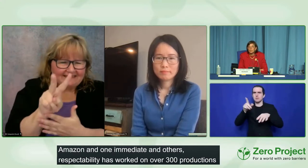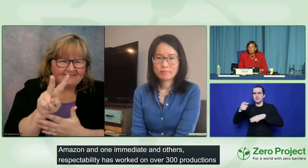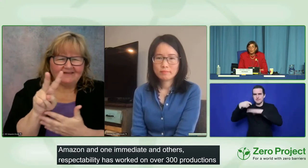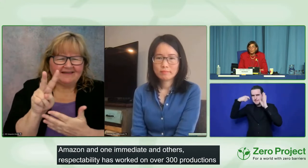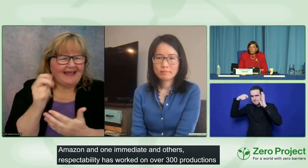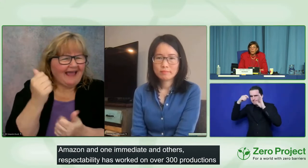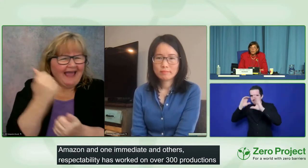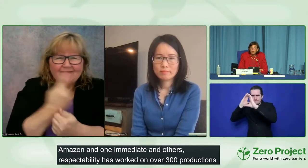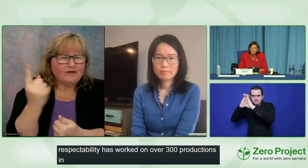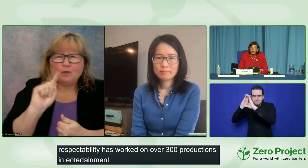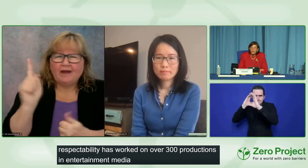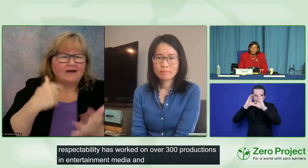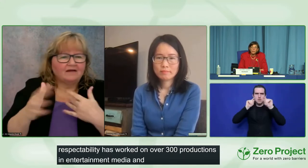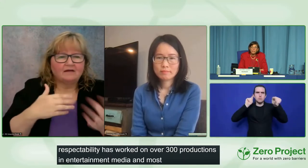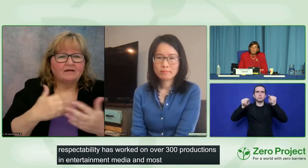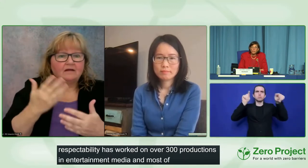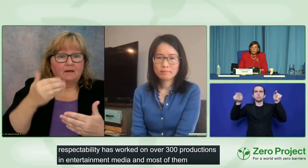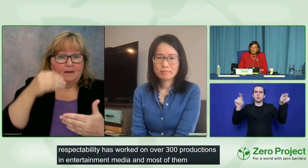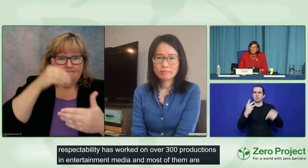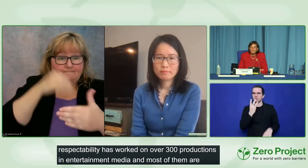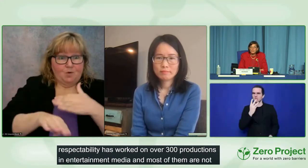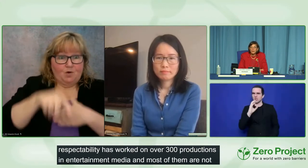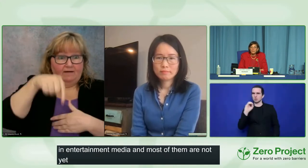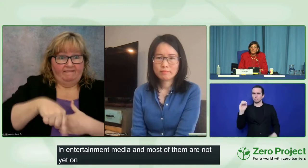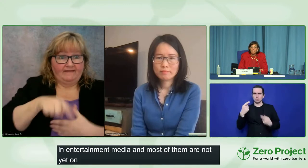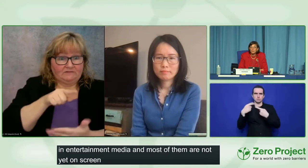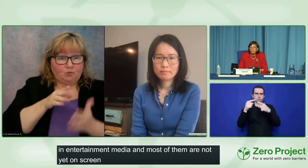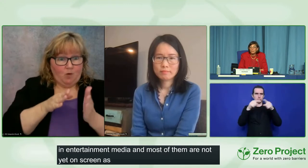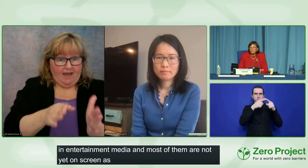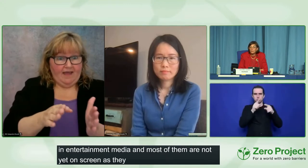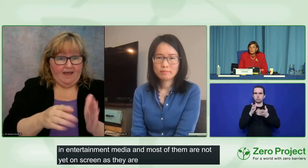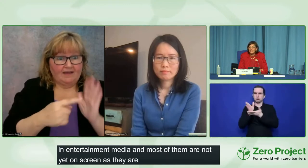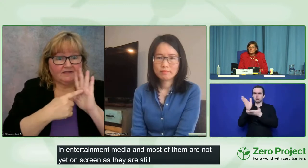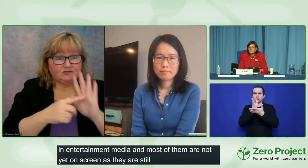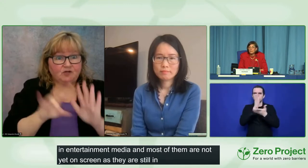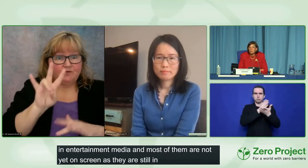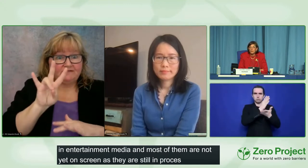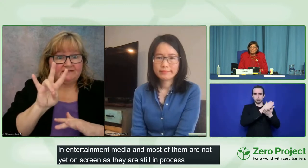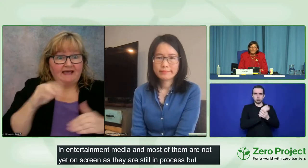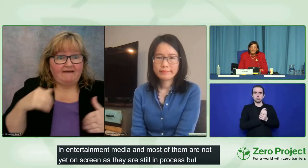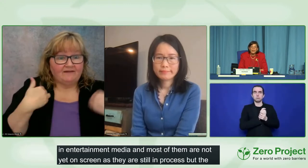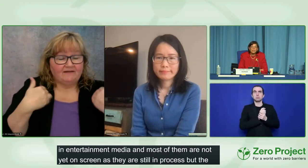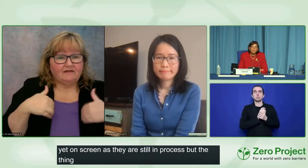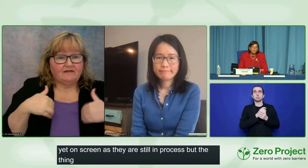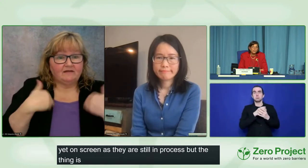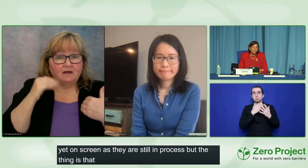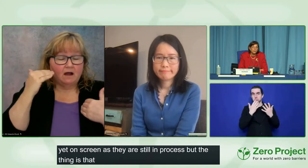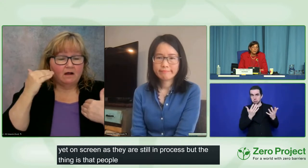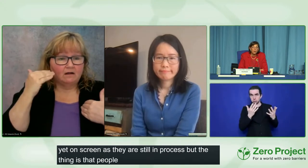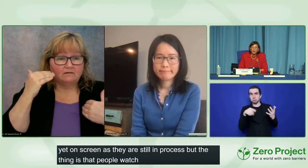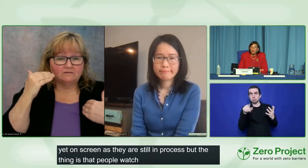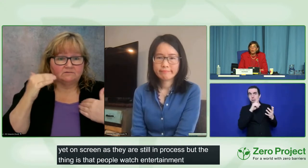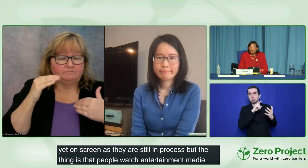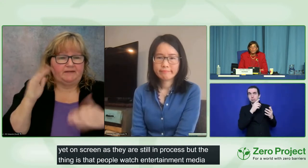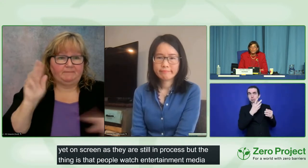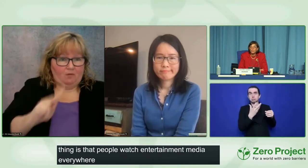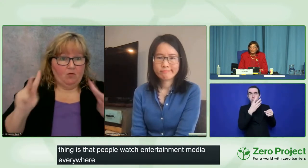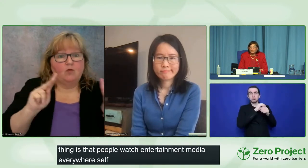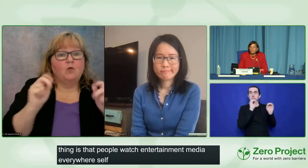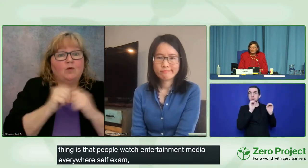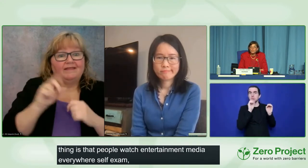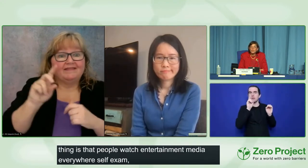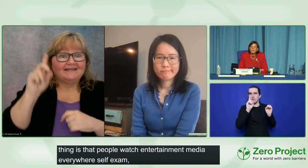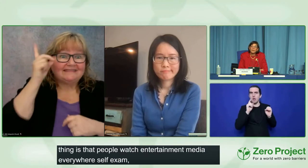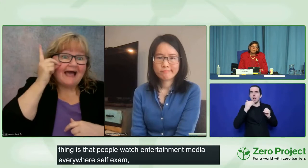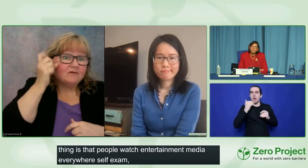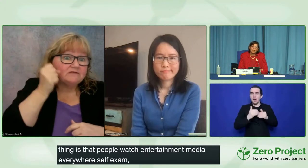for example, the show Born This Way, which shows 7 young adults with Down Syndrome, has been shown all over